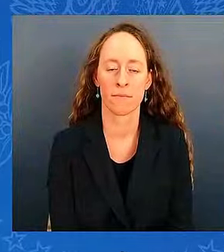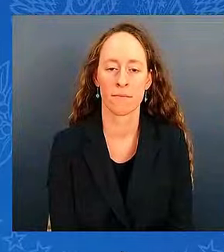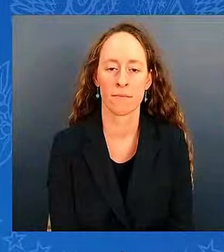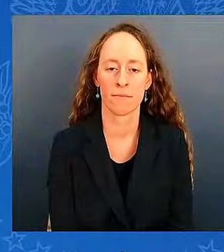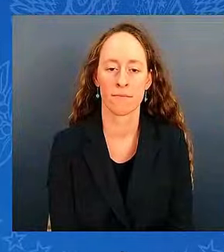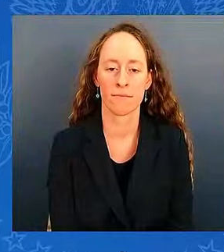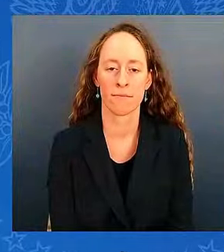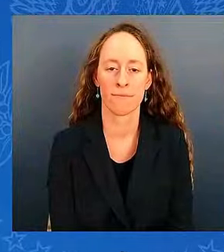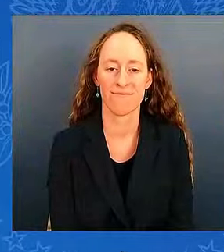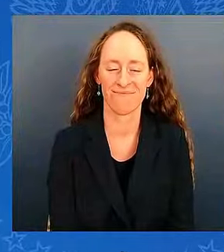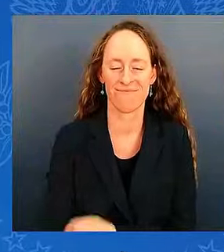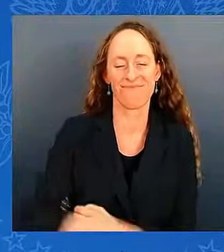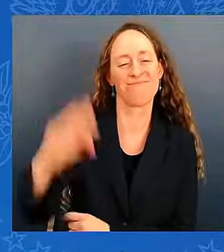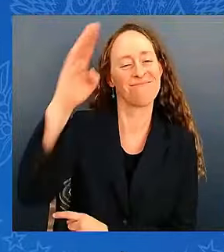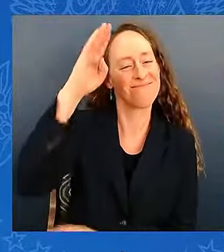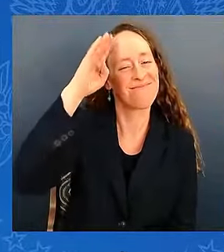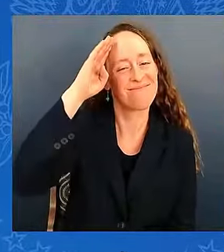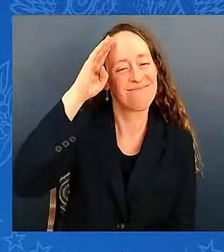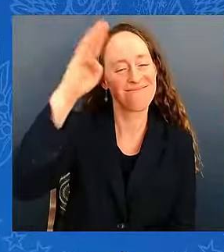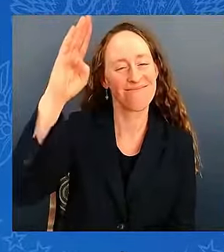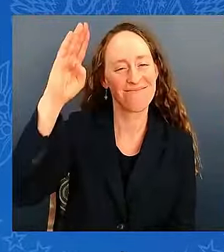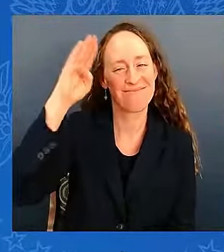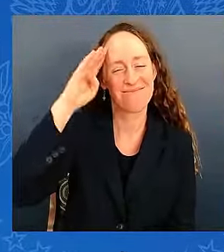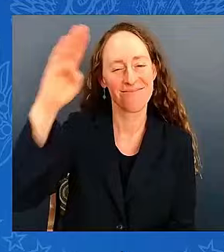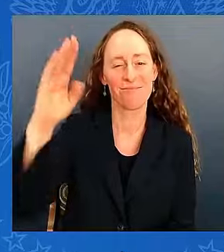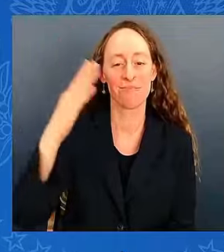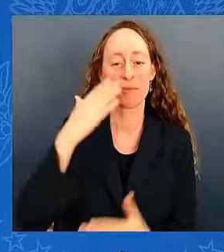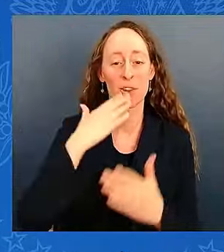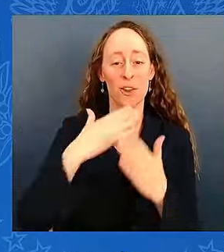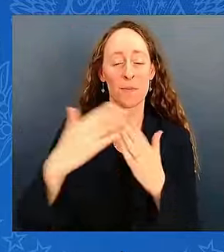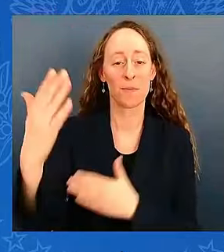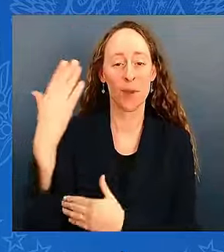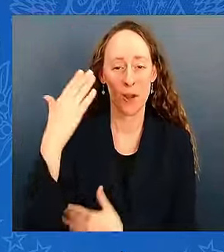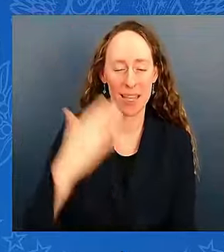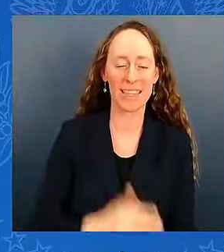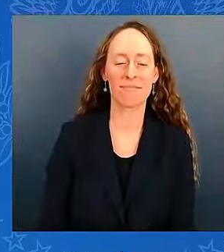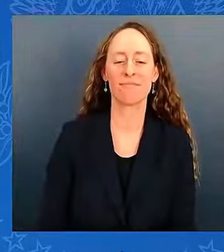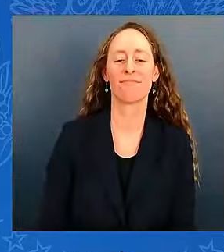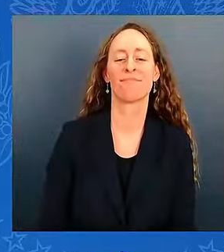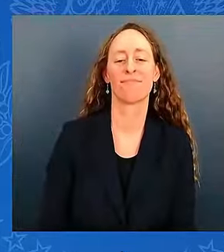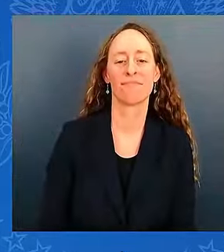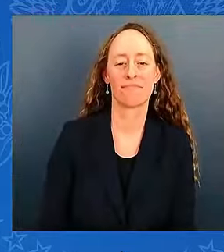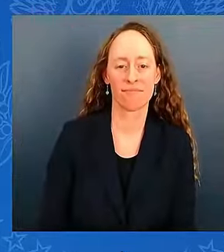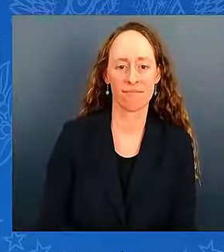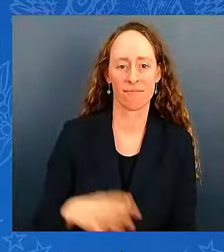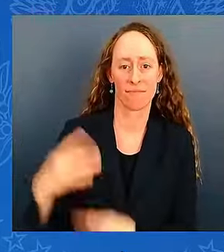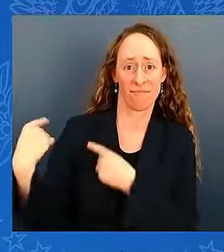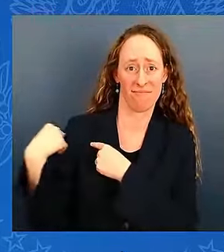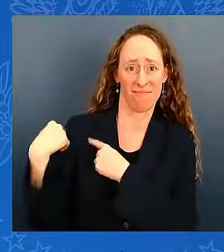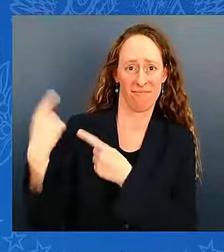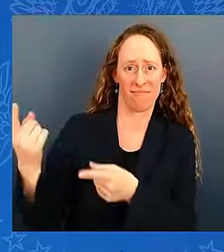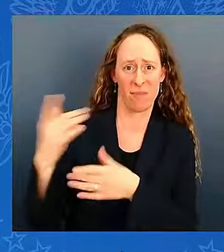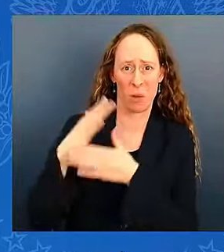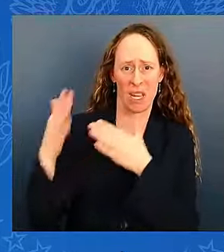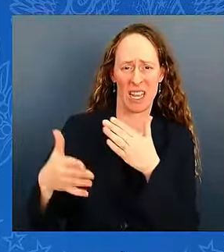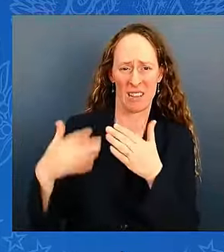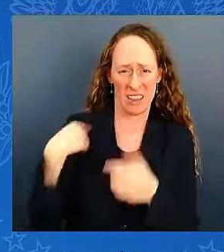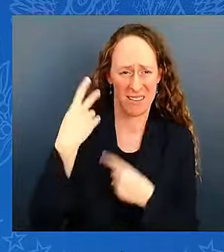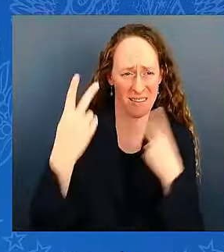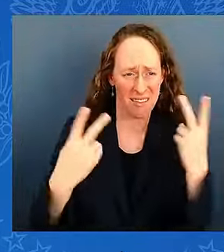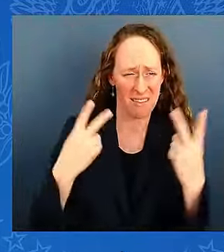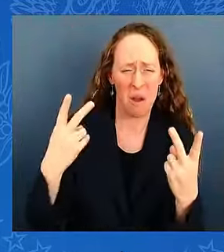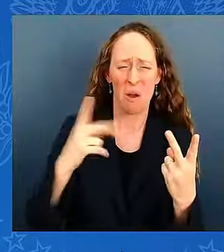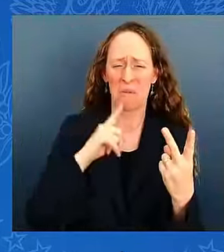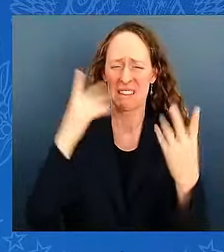Good morning. I state the obvious over the weekend with devastating storms in the South. I spoke for a couple